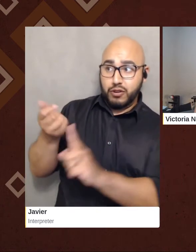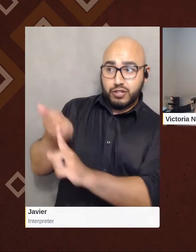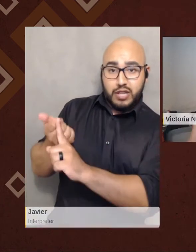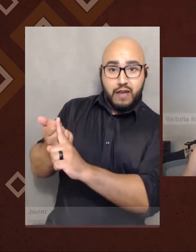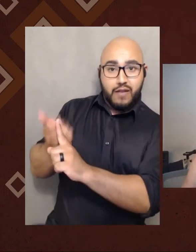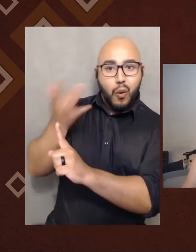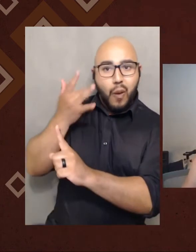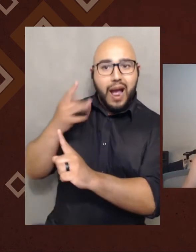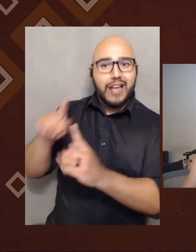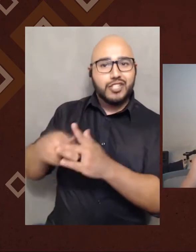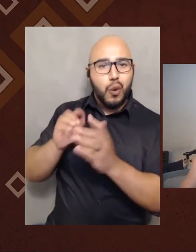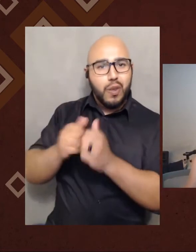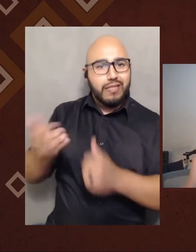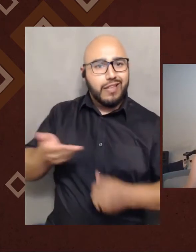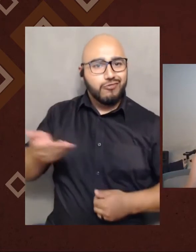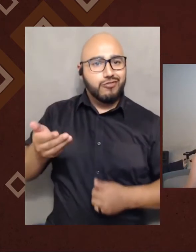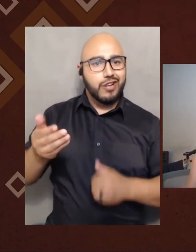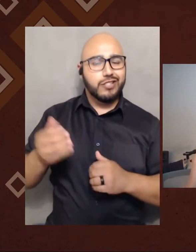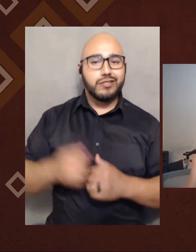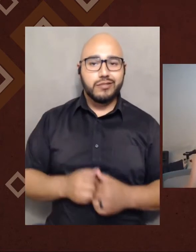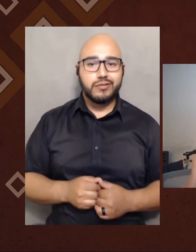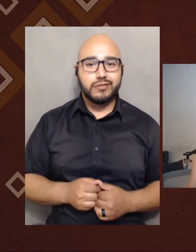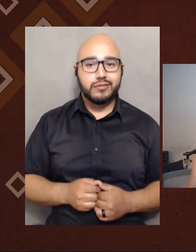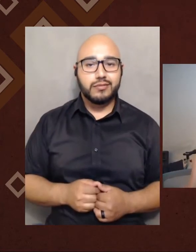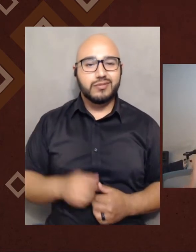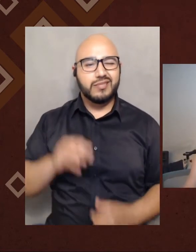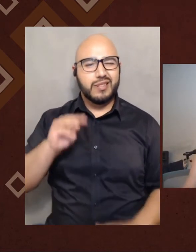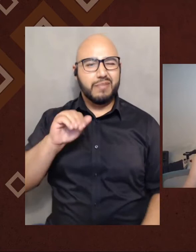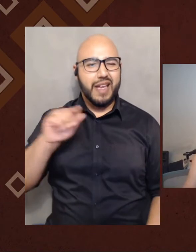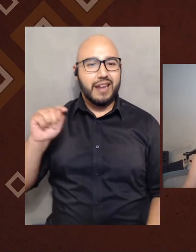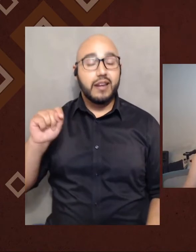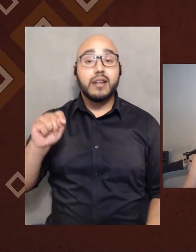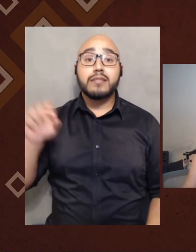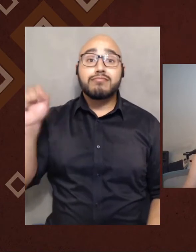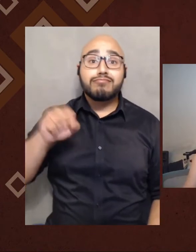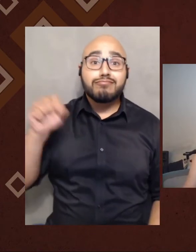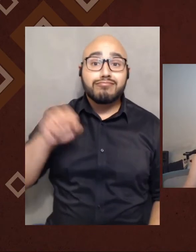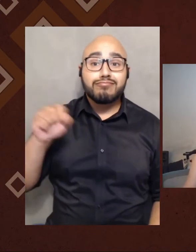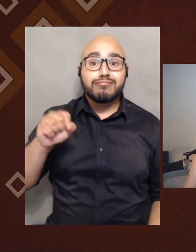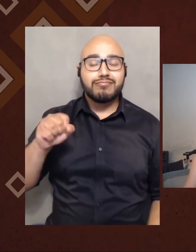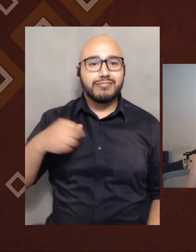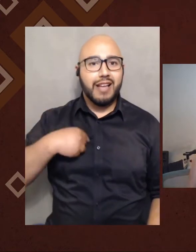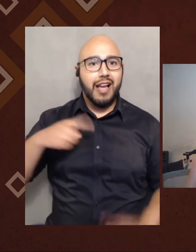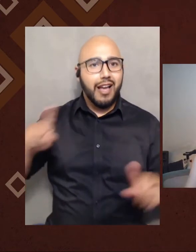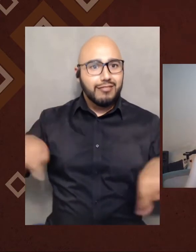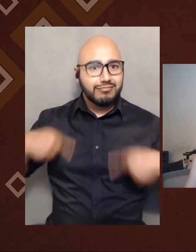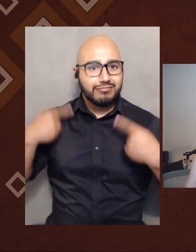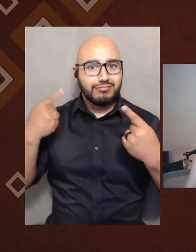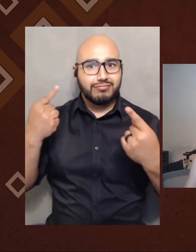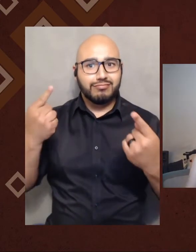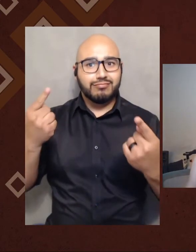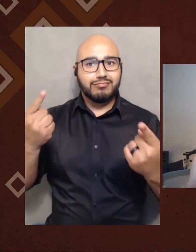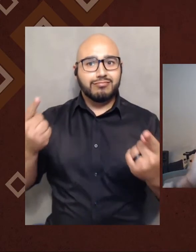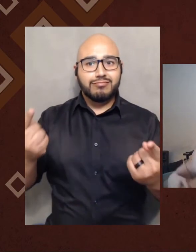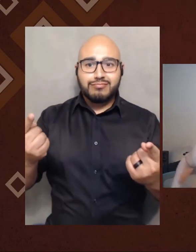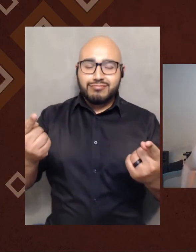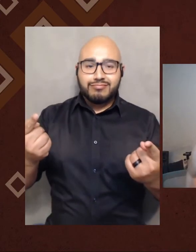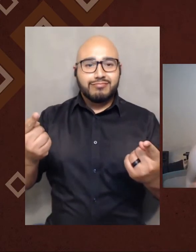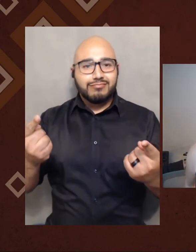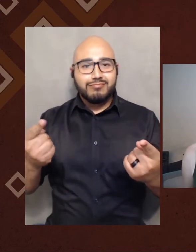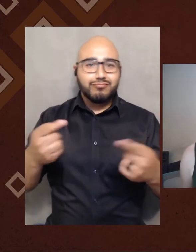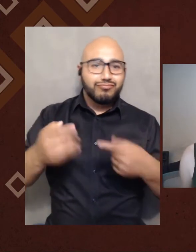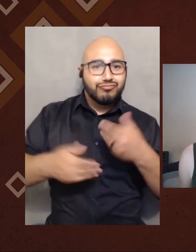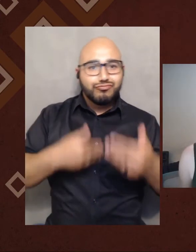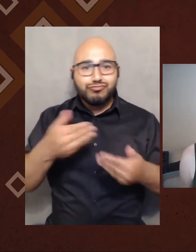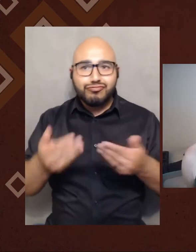hello and intro? Yeah, I mean, I've been on just kind of by way of introduction, and I think I know